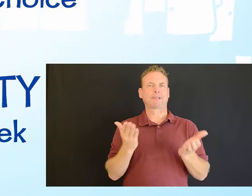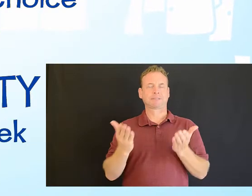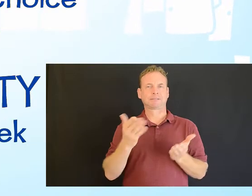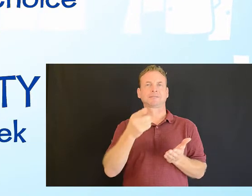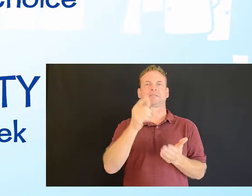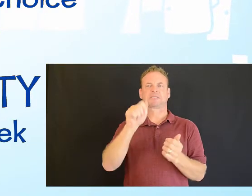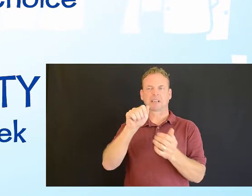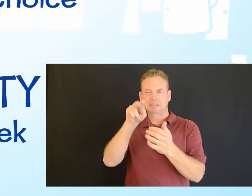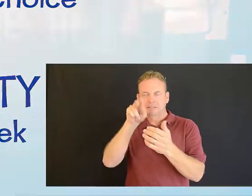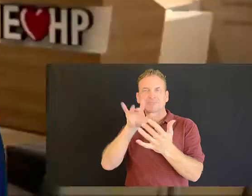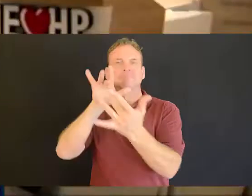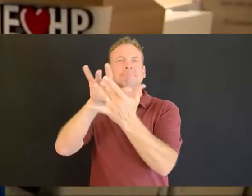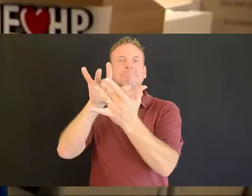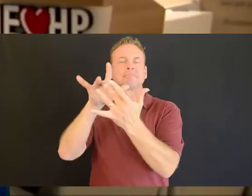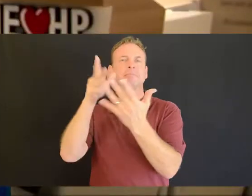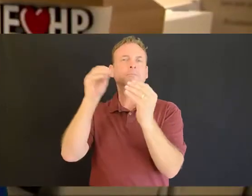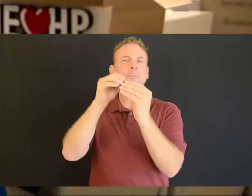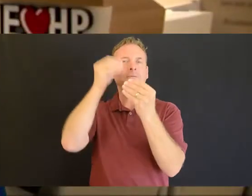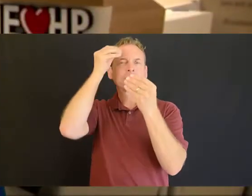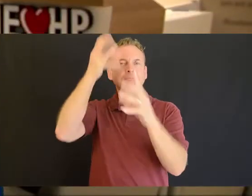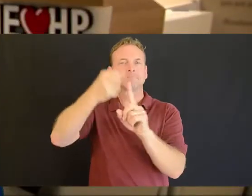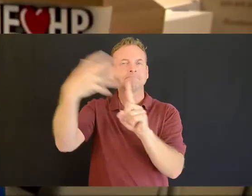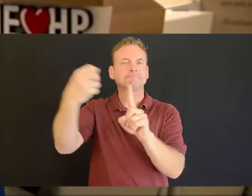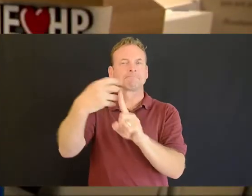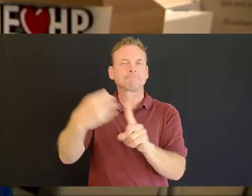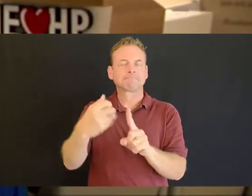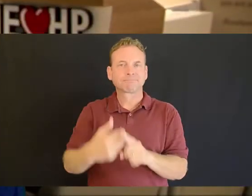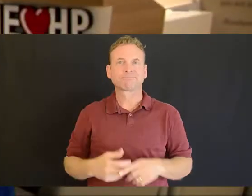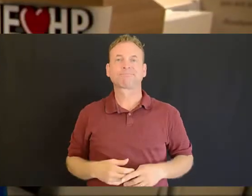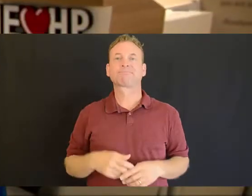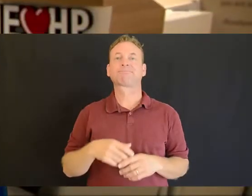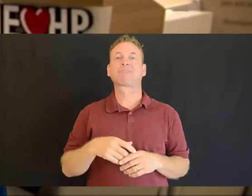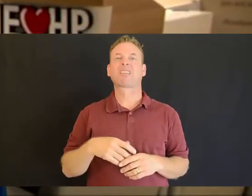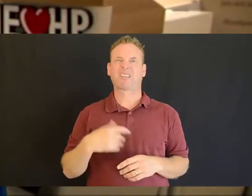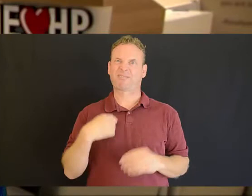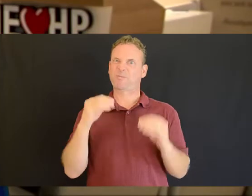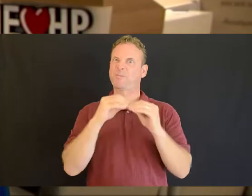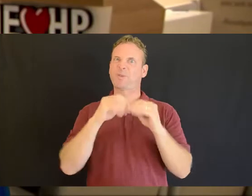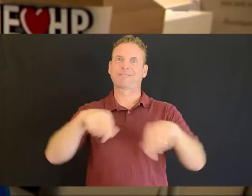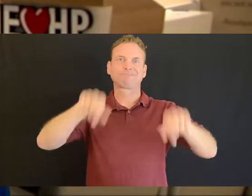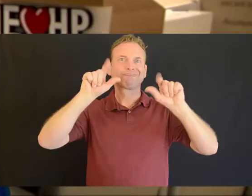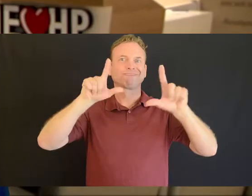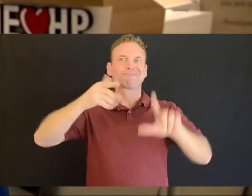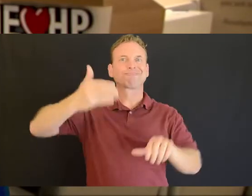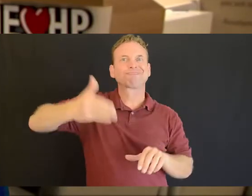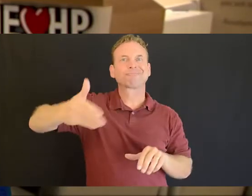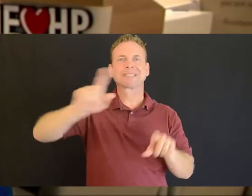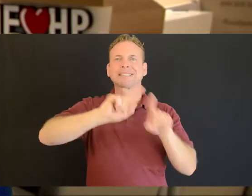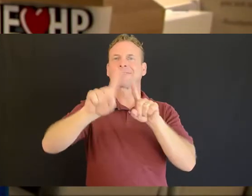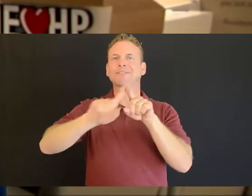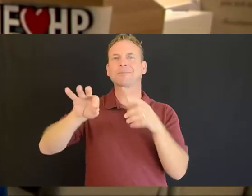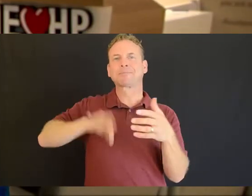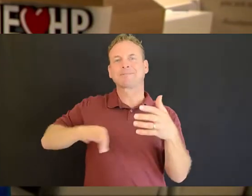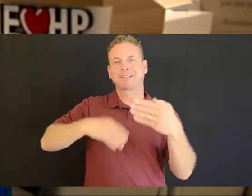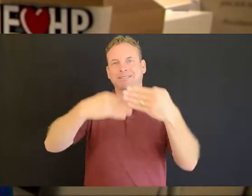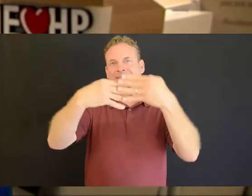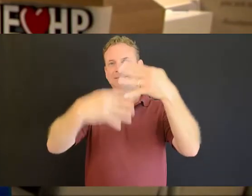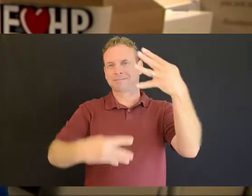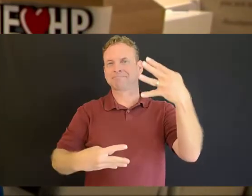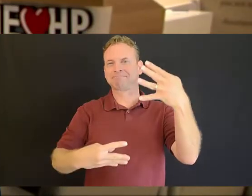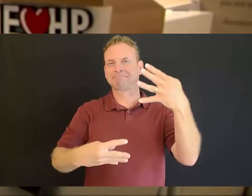IEHP Member ID card. Let us show you how to get the most out of your health benefits. See the rest of the